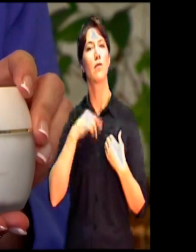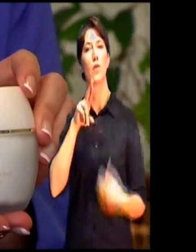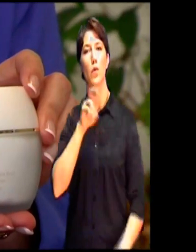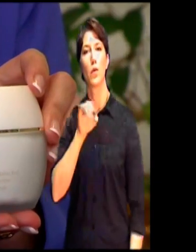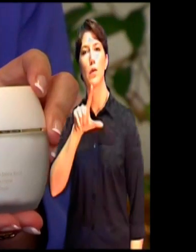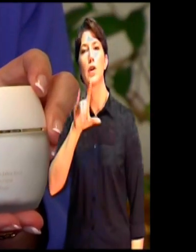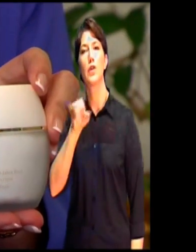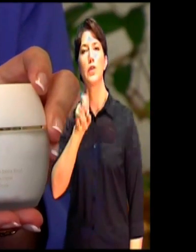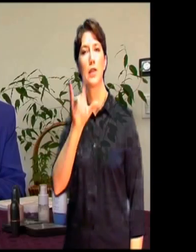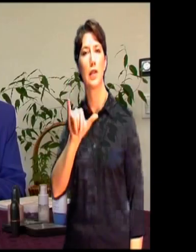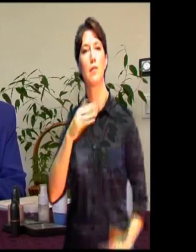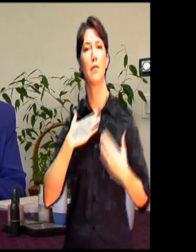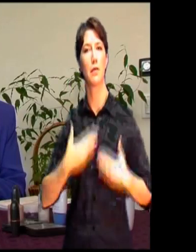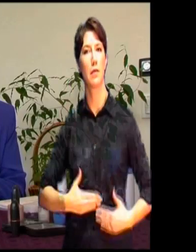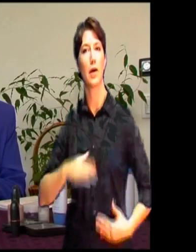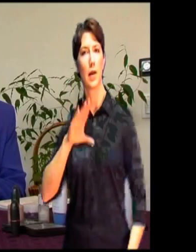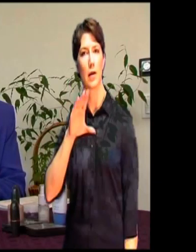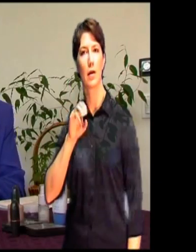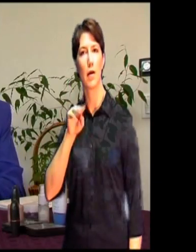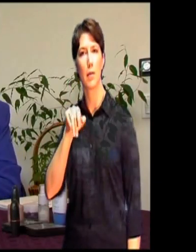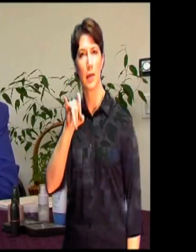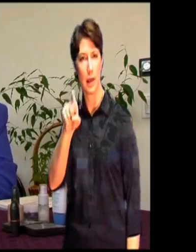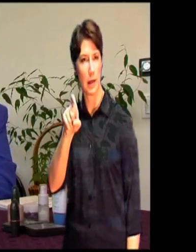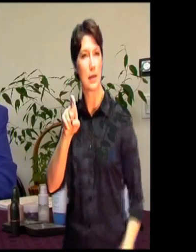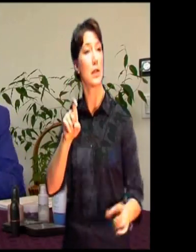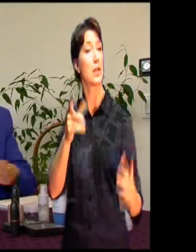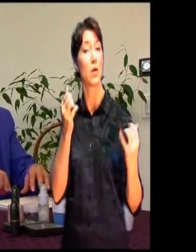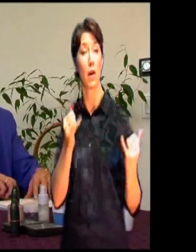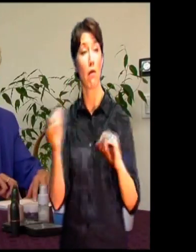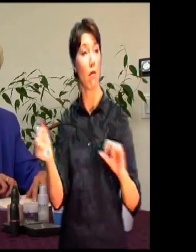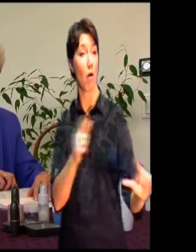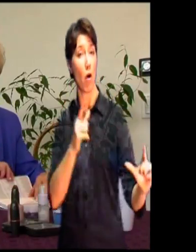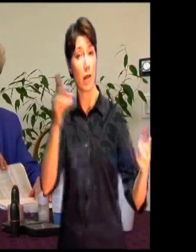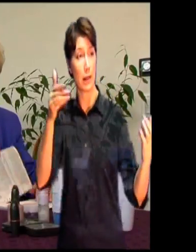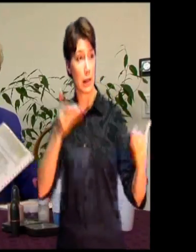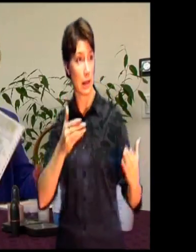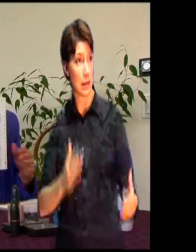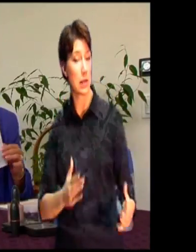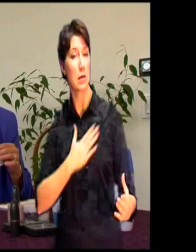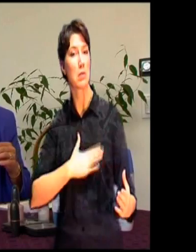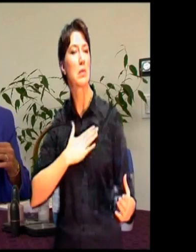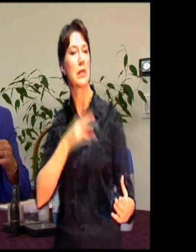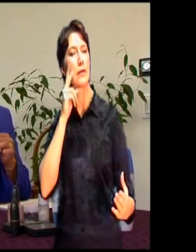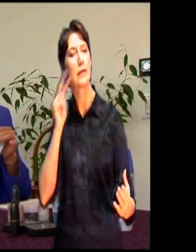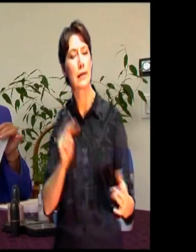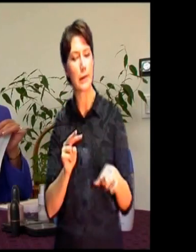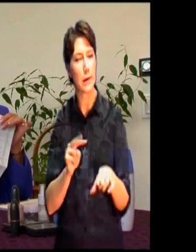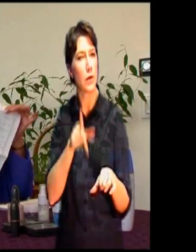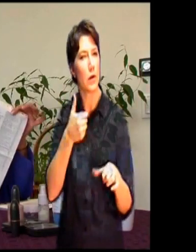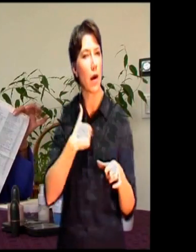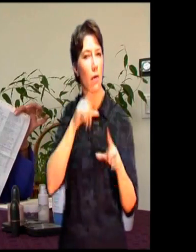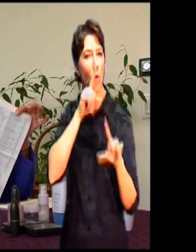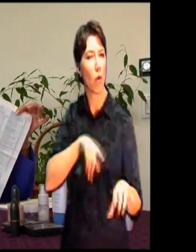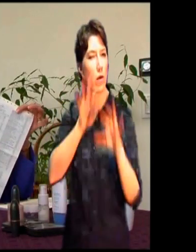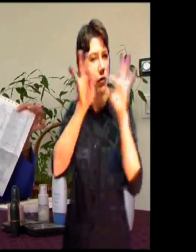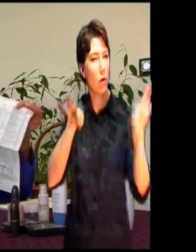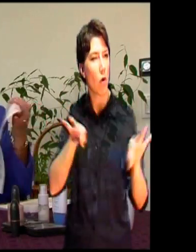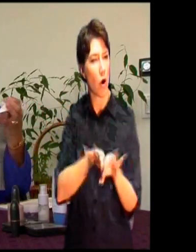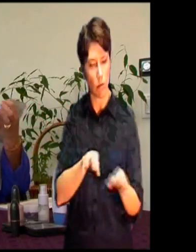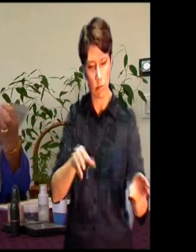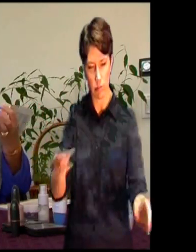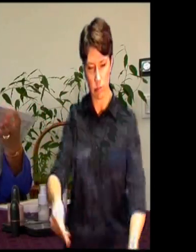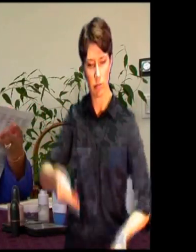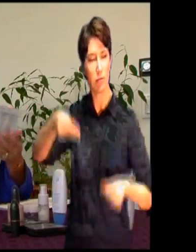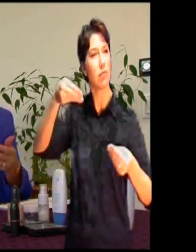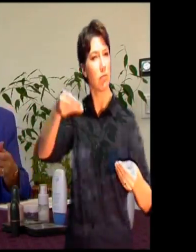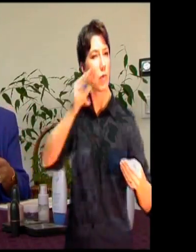Complex. That's what I'd like you to do. Follow along with me. Why don't you take out your order form that's under your place setting. Take that out. Let's follow along